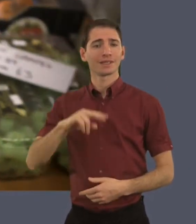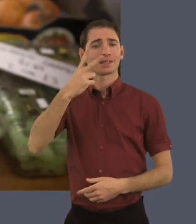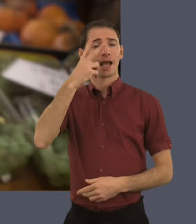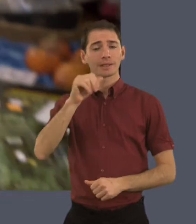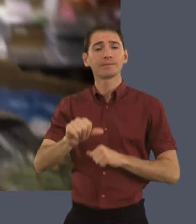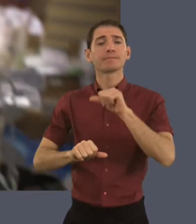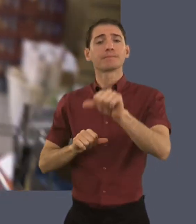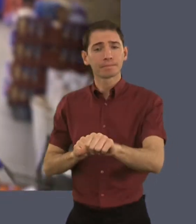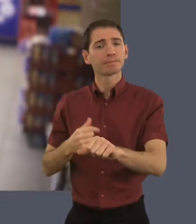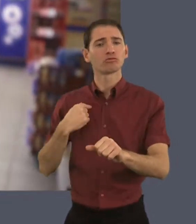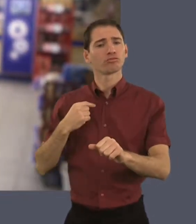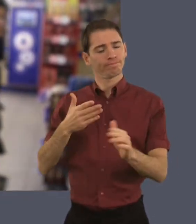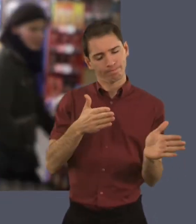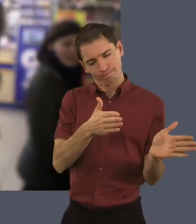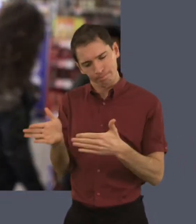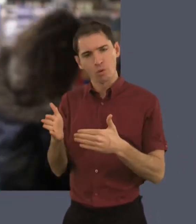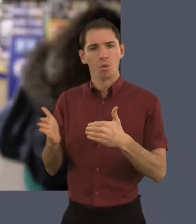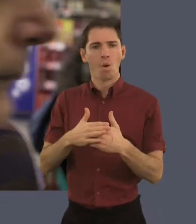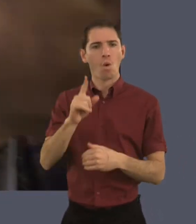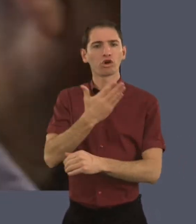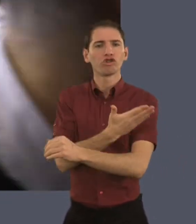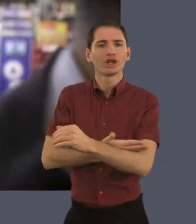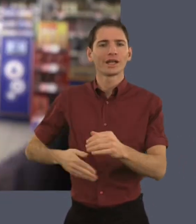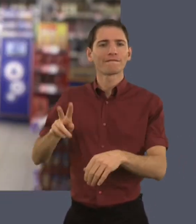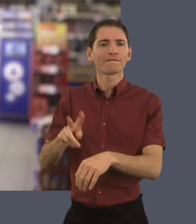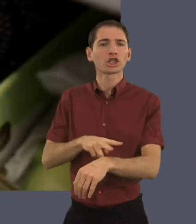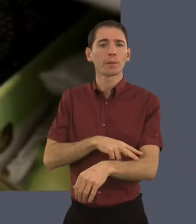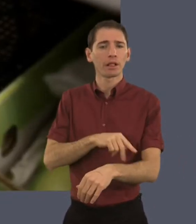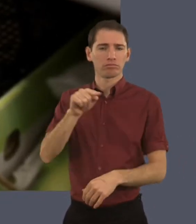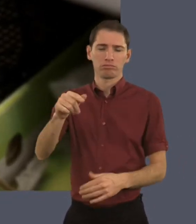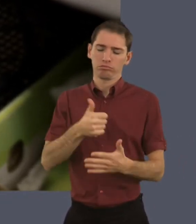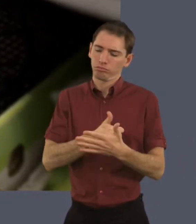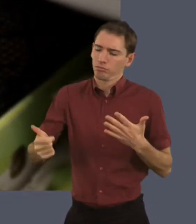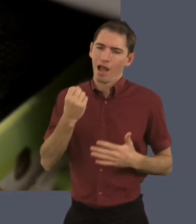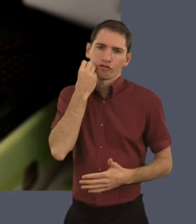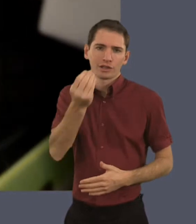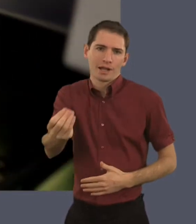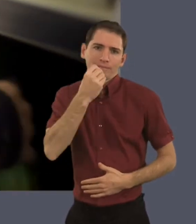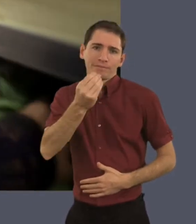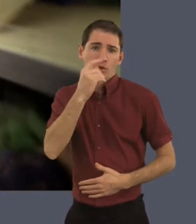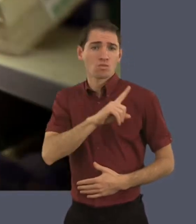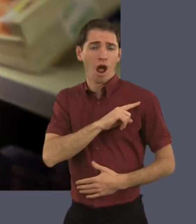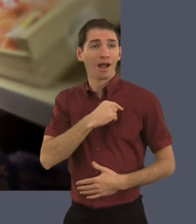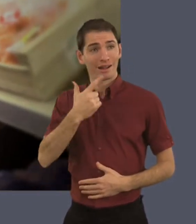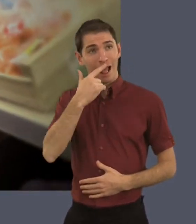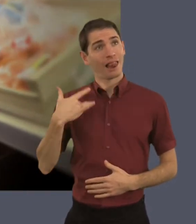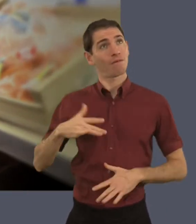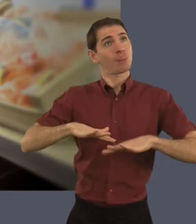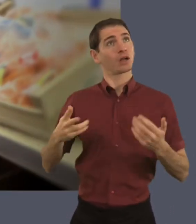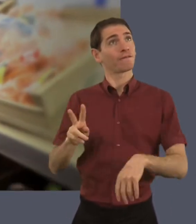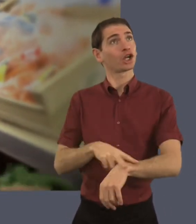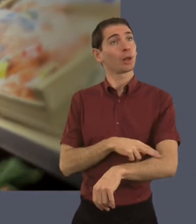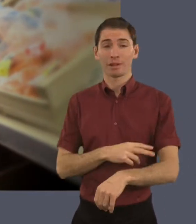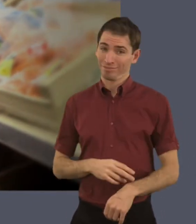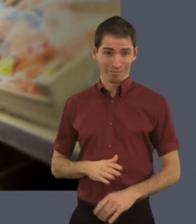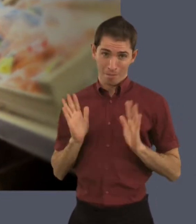second step I did to switch on the green vegetables. These were become now my daily part